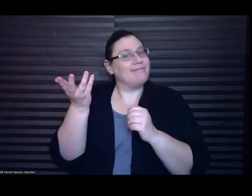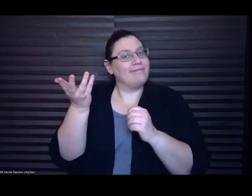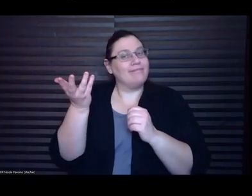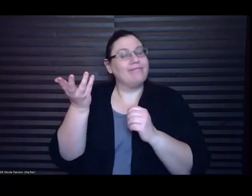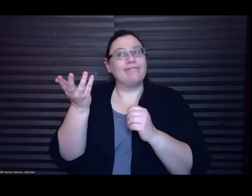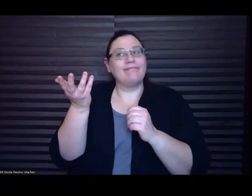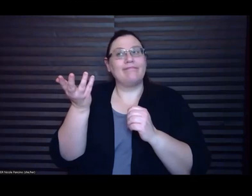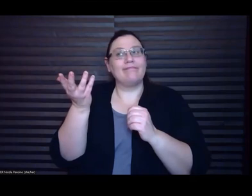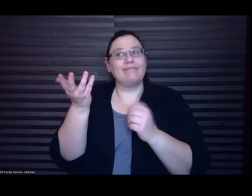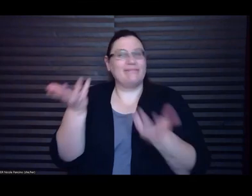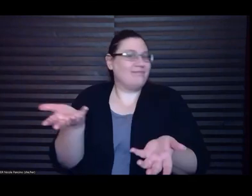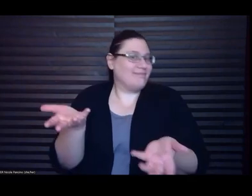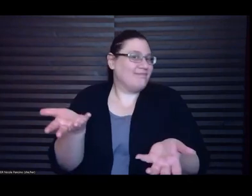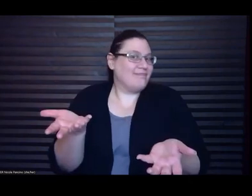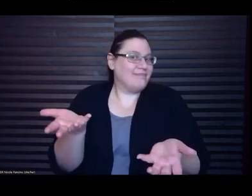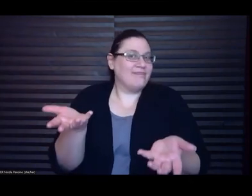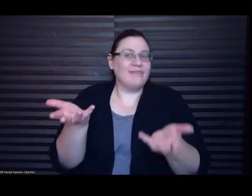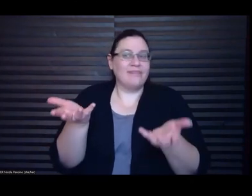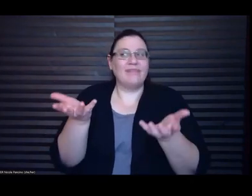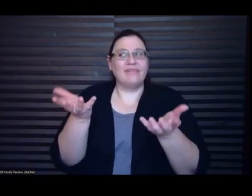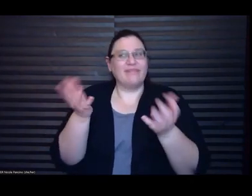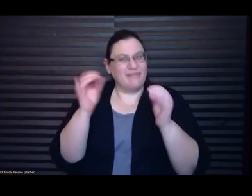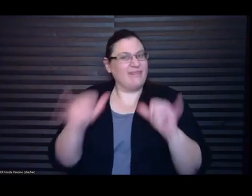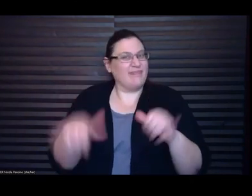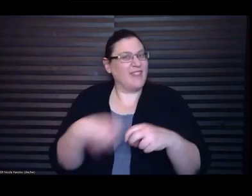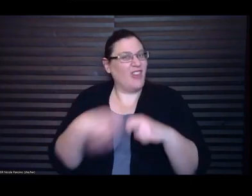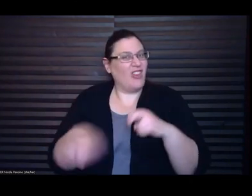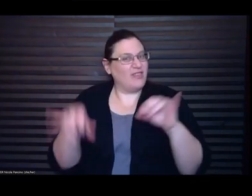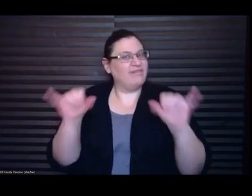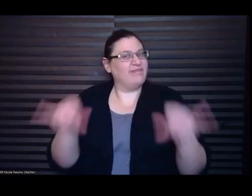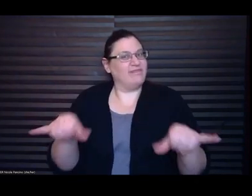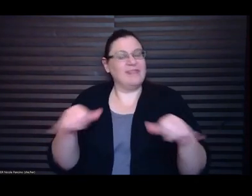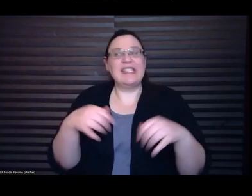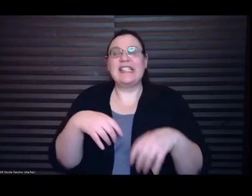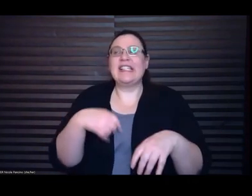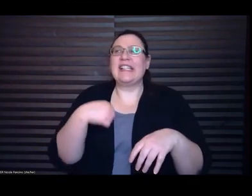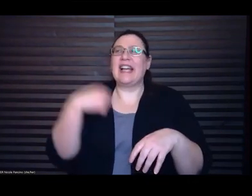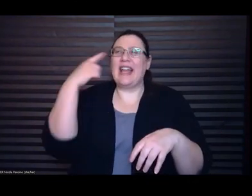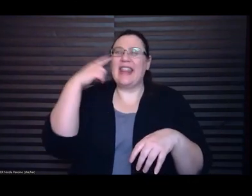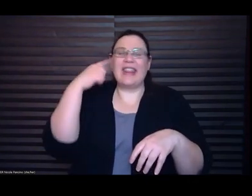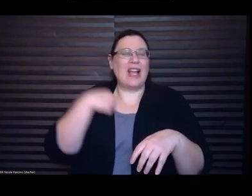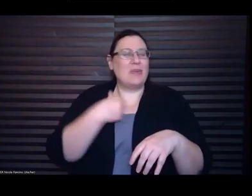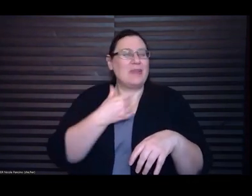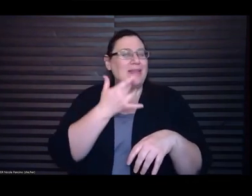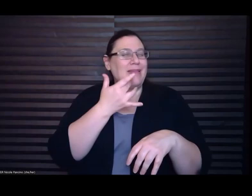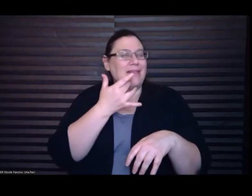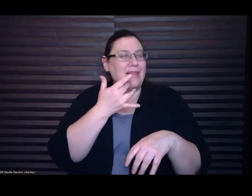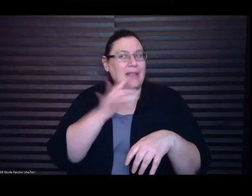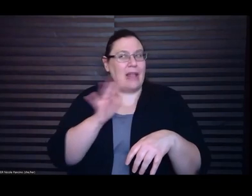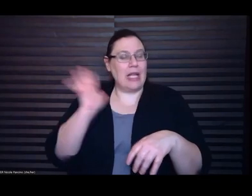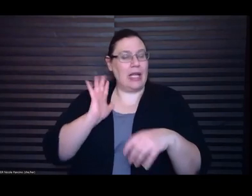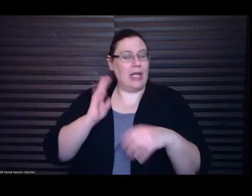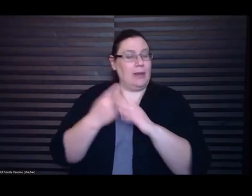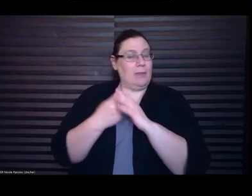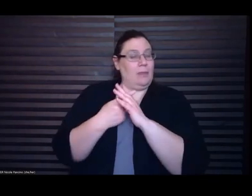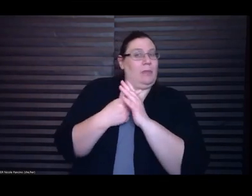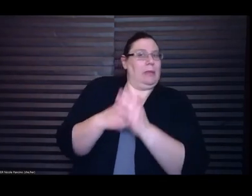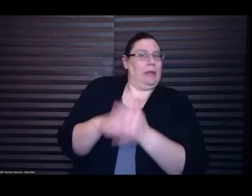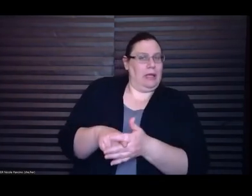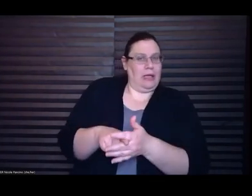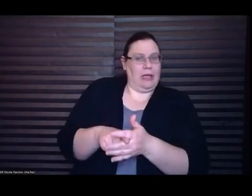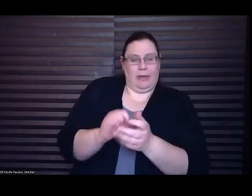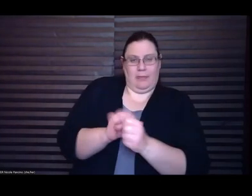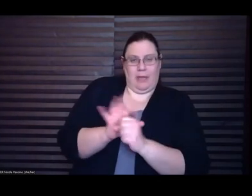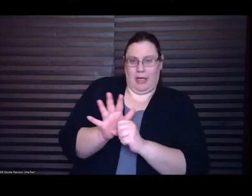I think I was lucky at the beginning of the pandemic because I was on the copy edits phase